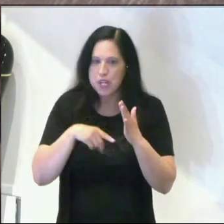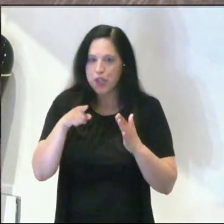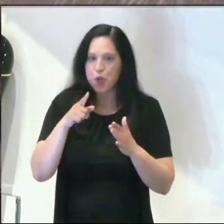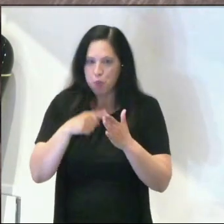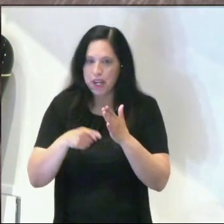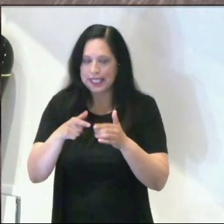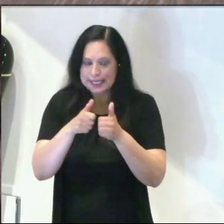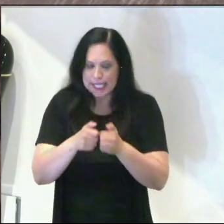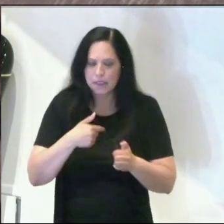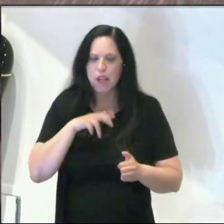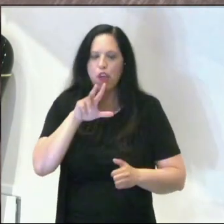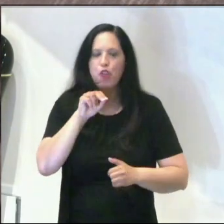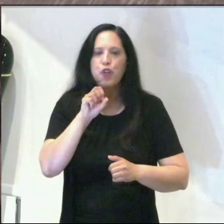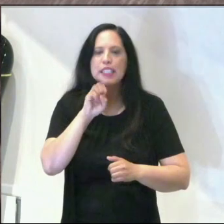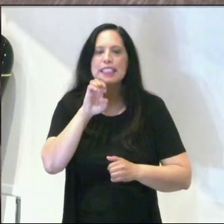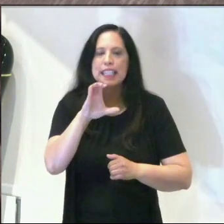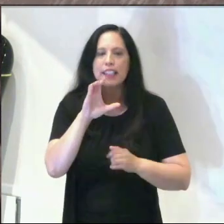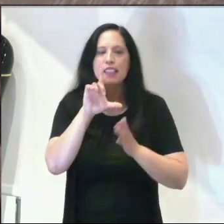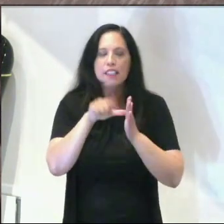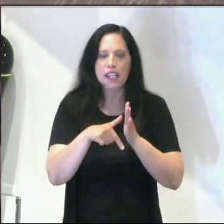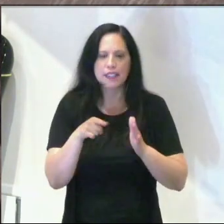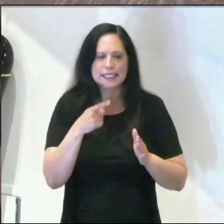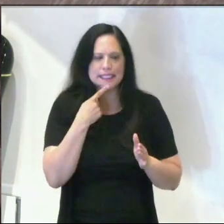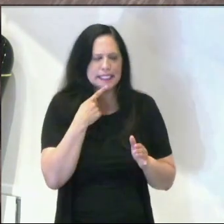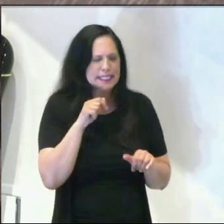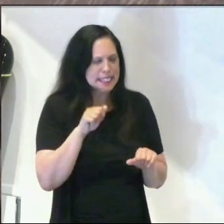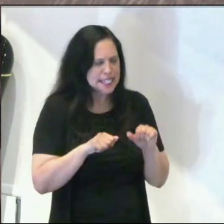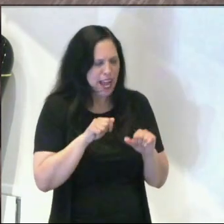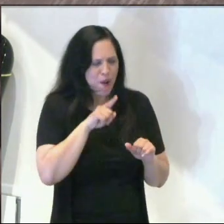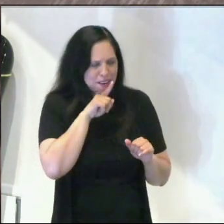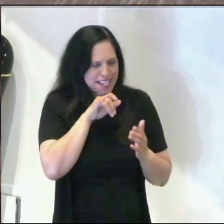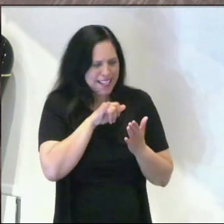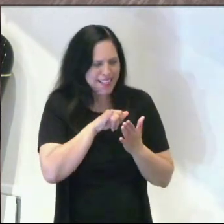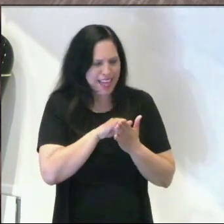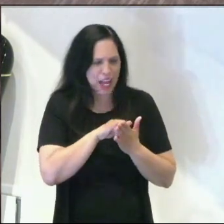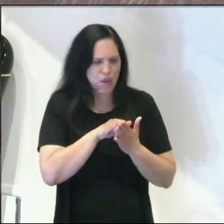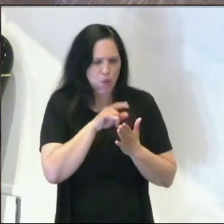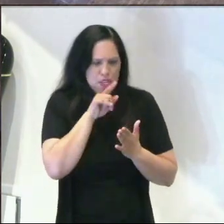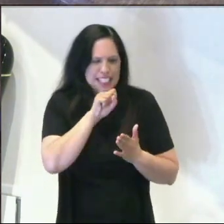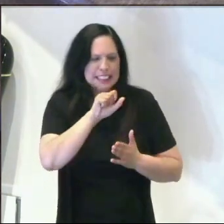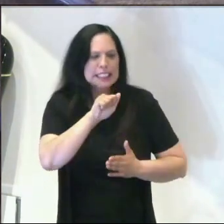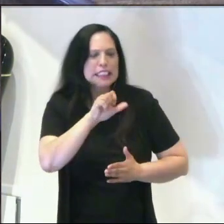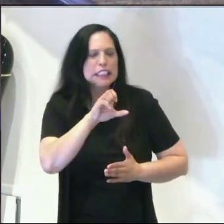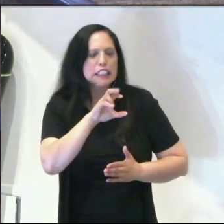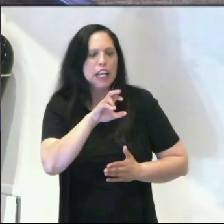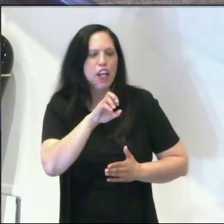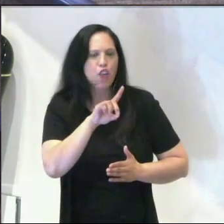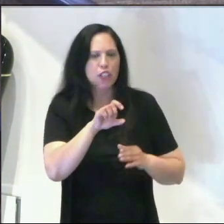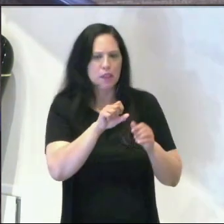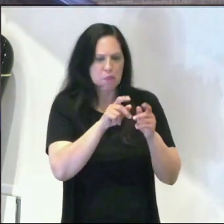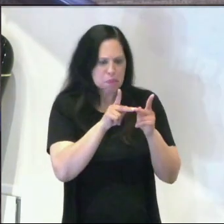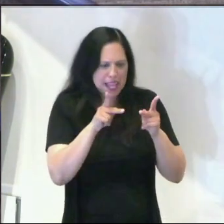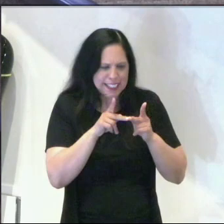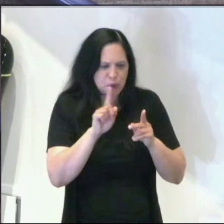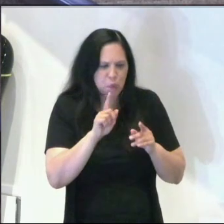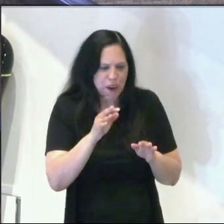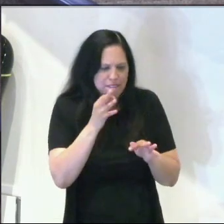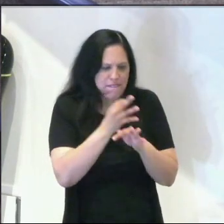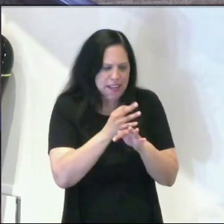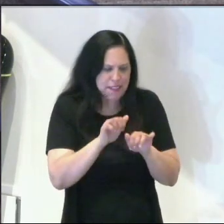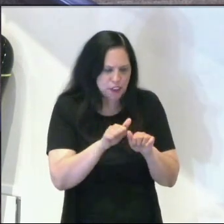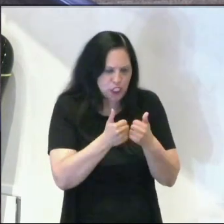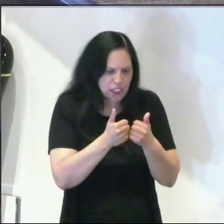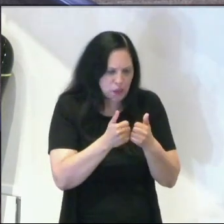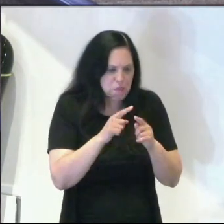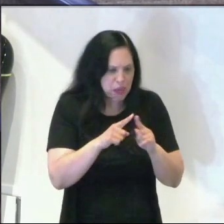later. He said, doubt is often that sacred space where faith is challenged yet